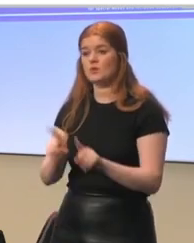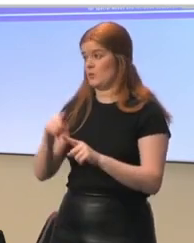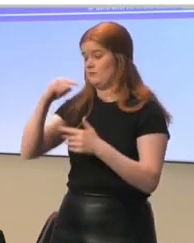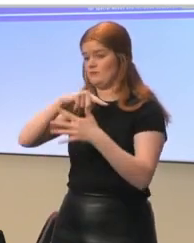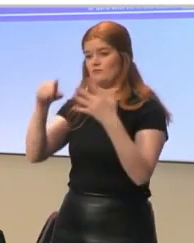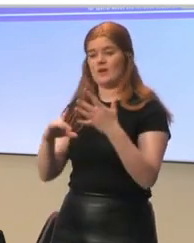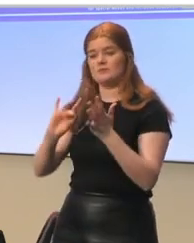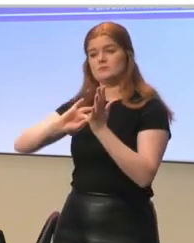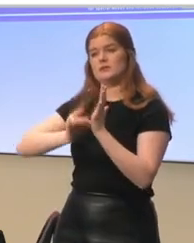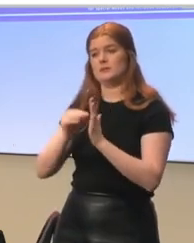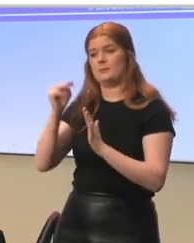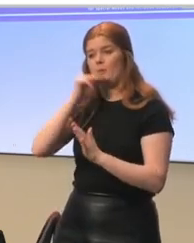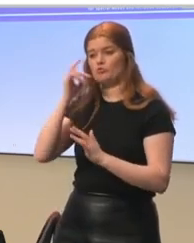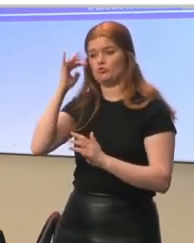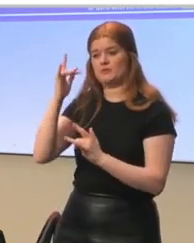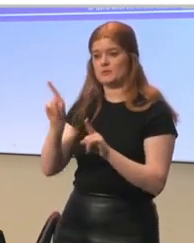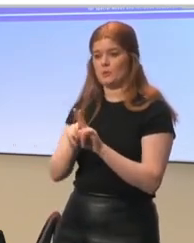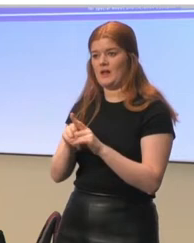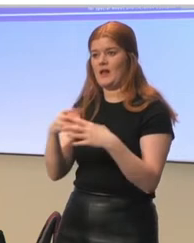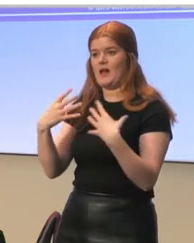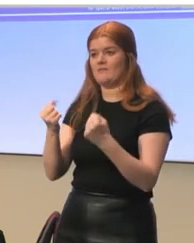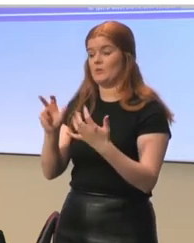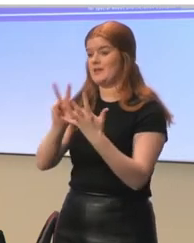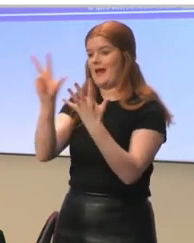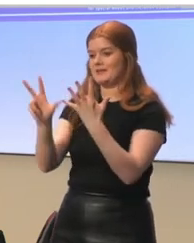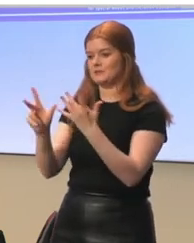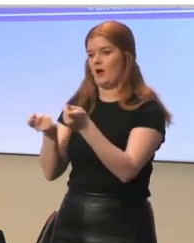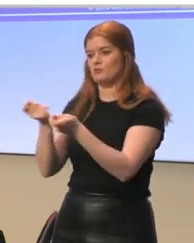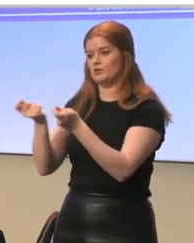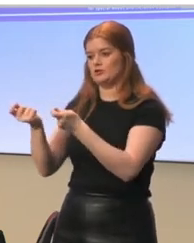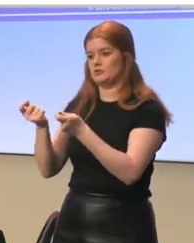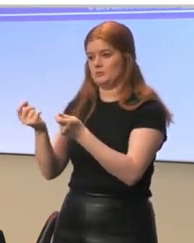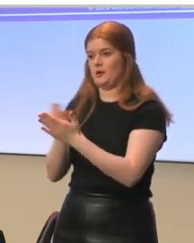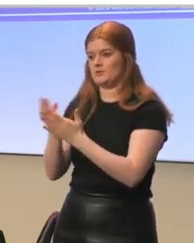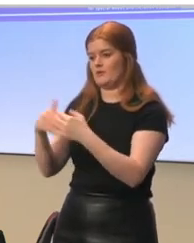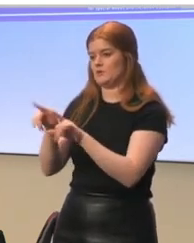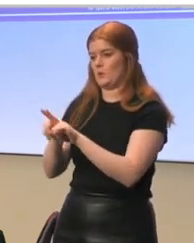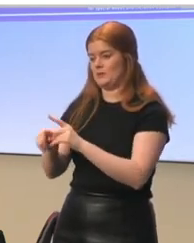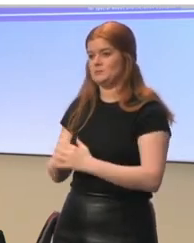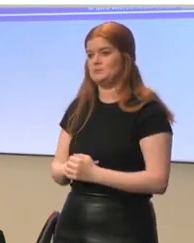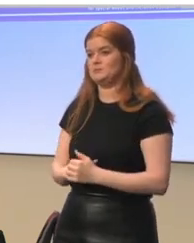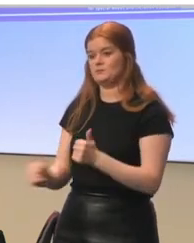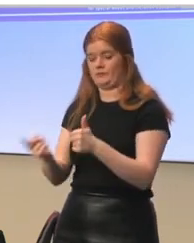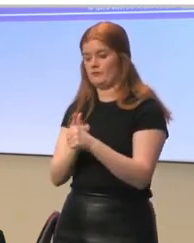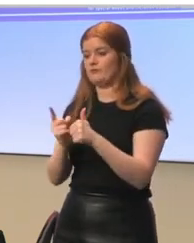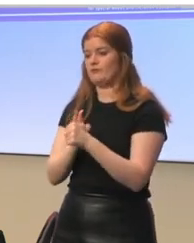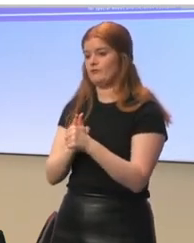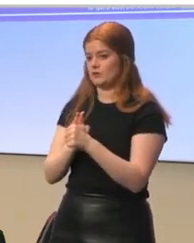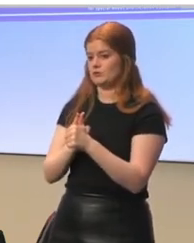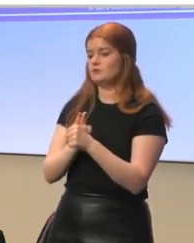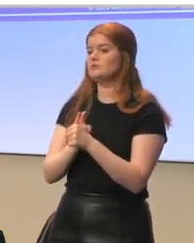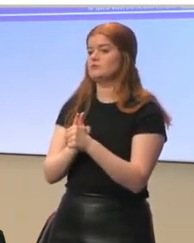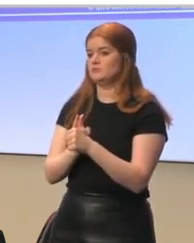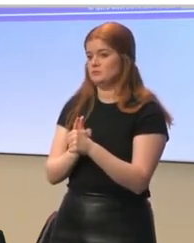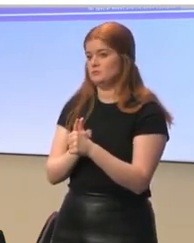also have eight operational elements. The first of these